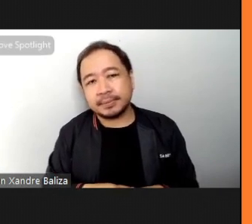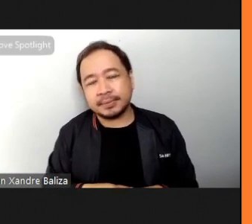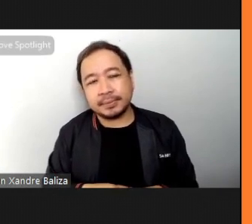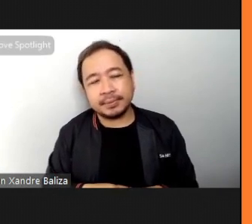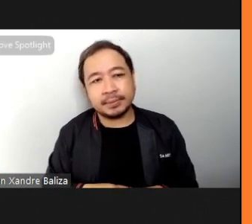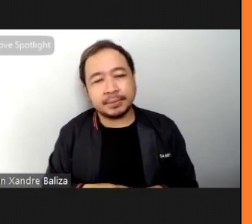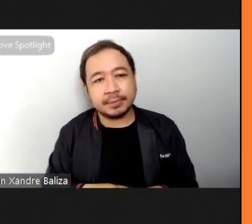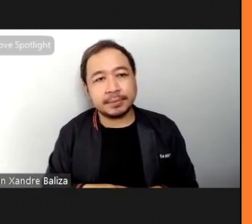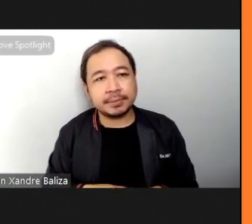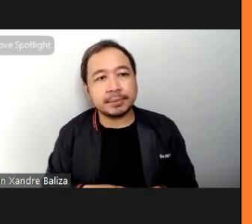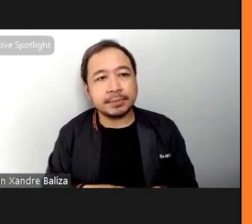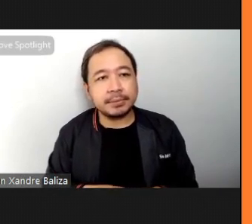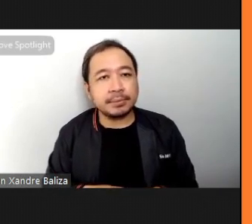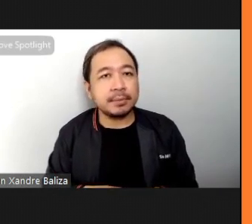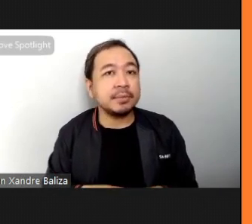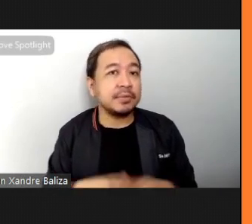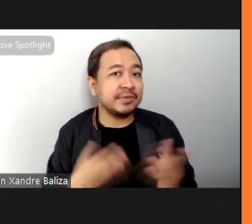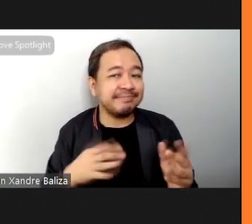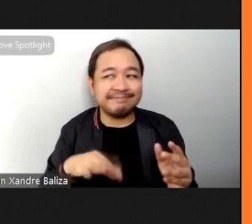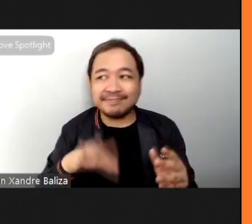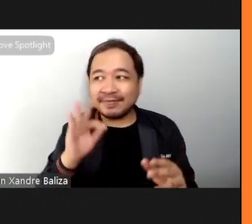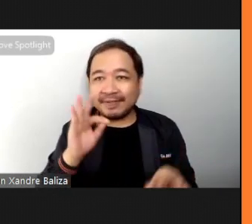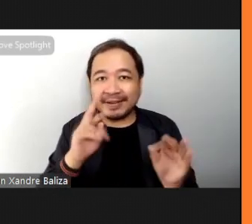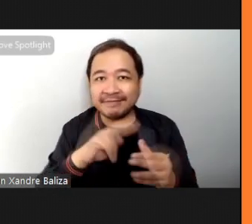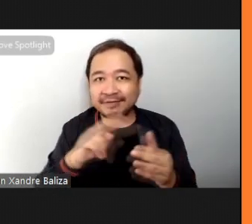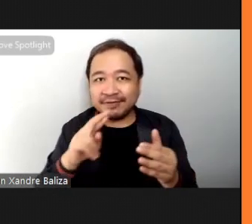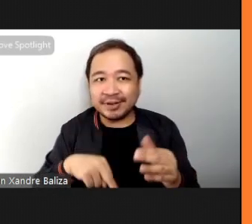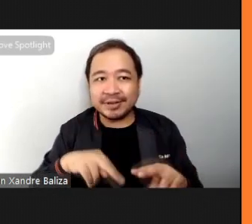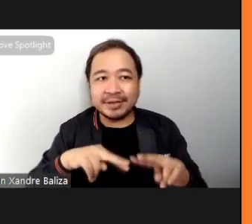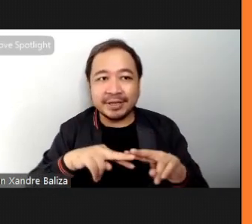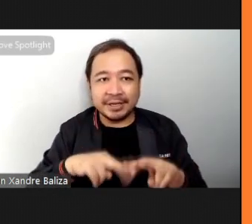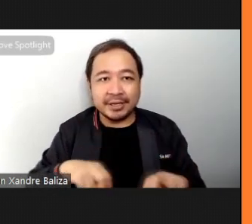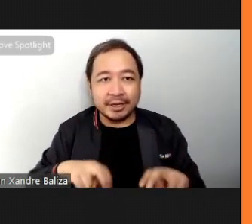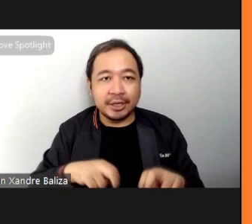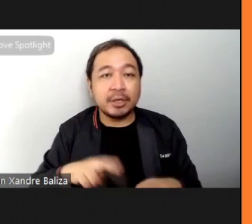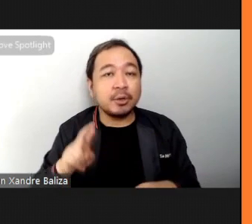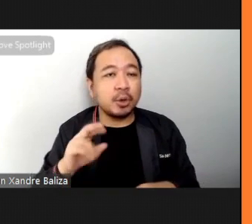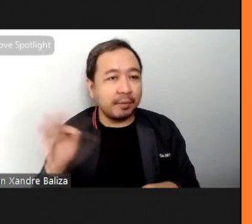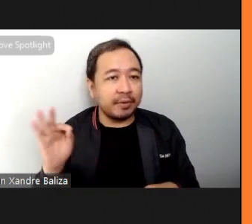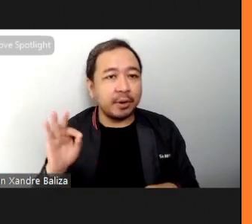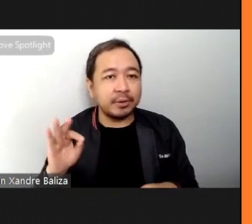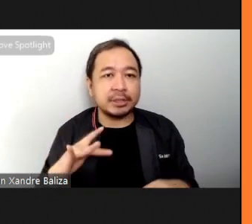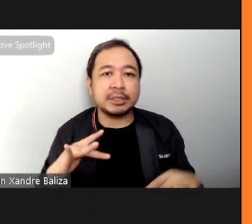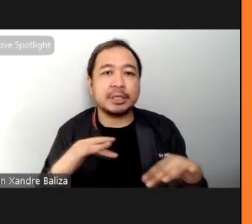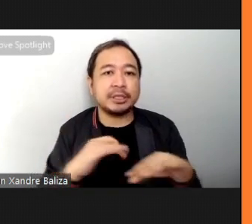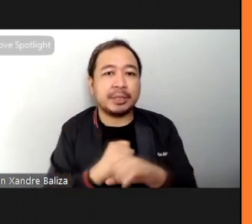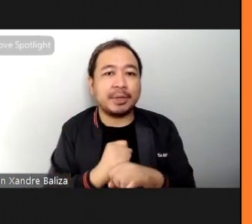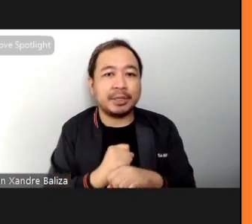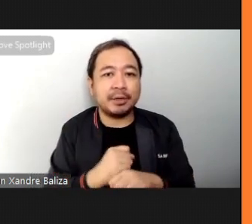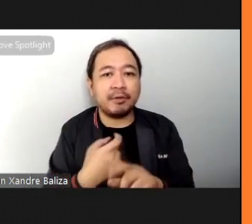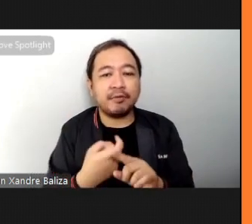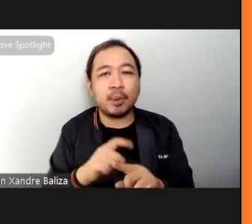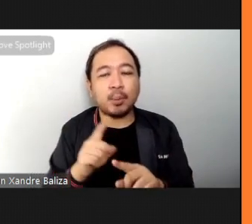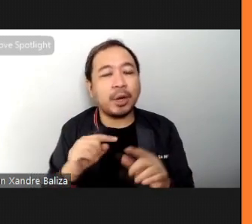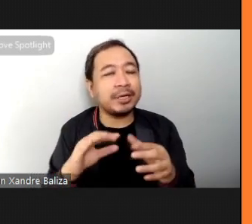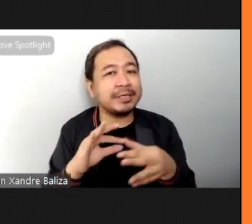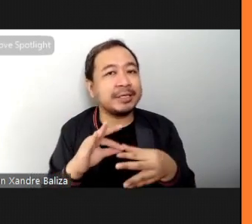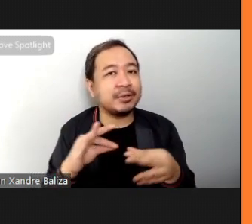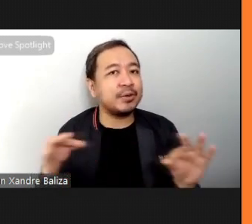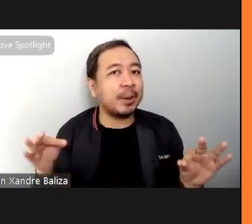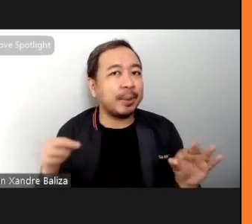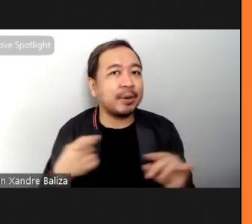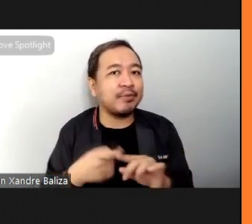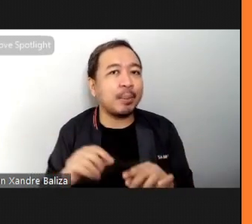so given these findings the benefits of road flow to mental health is summarized nicely by an anecdote from a fellow road flow